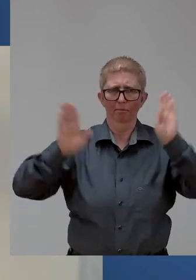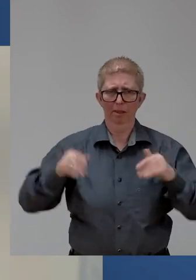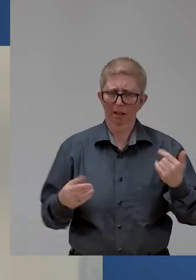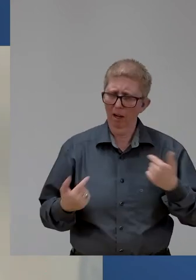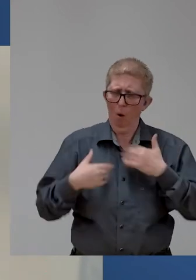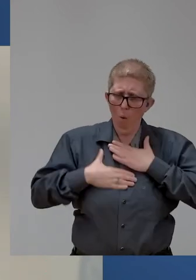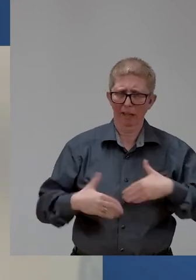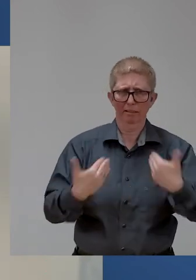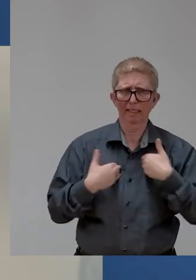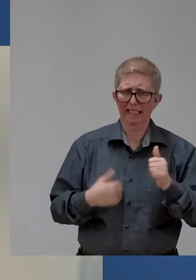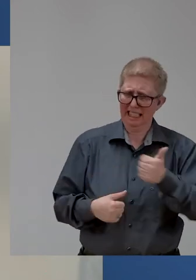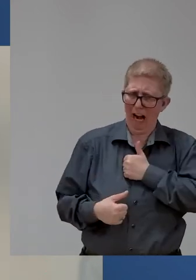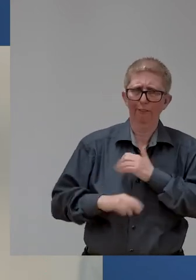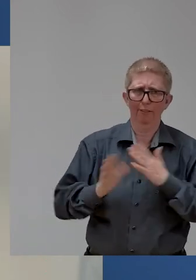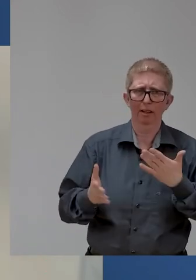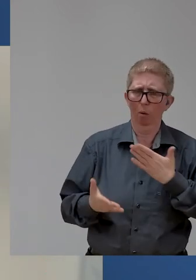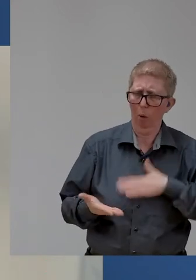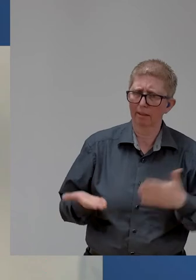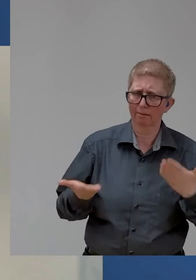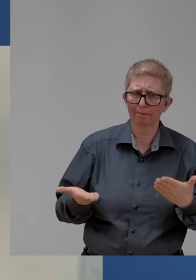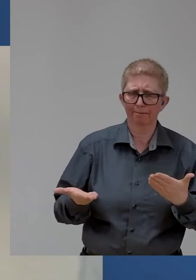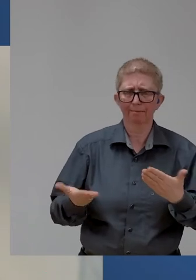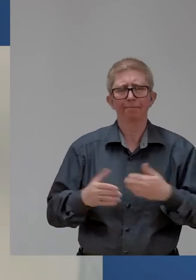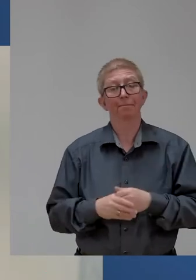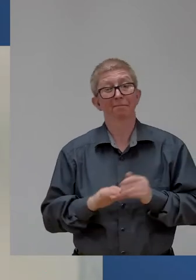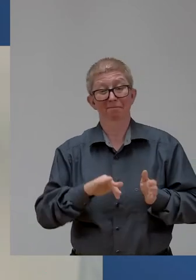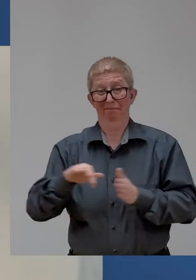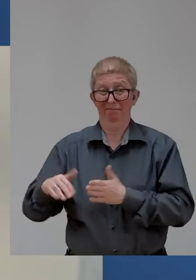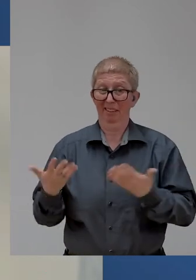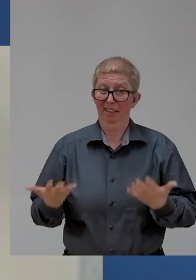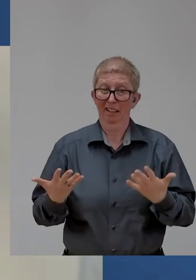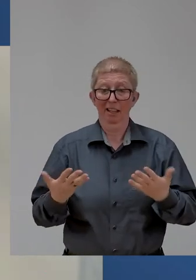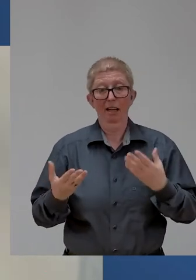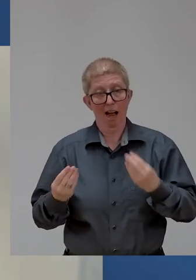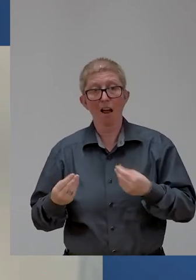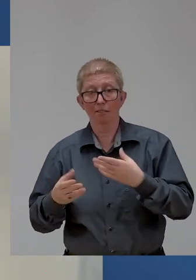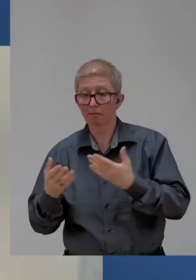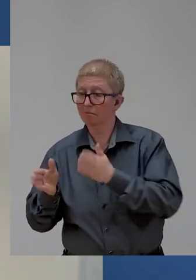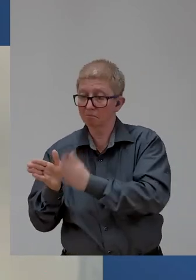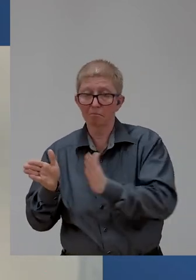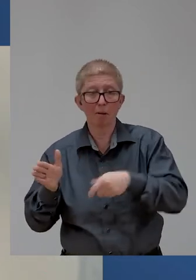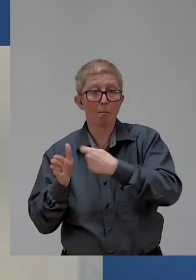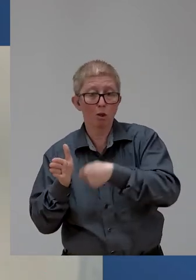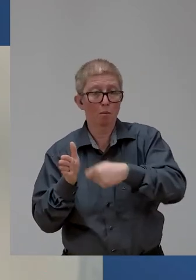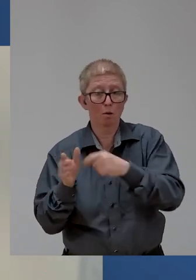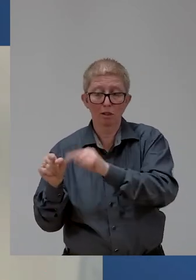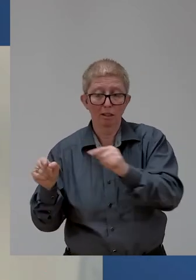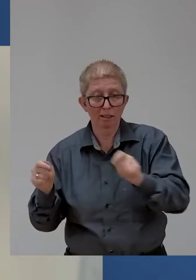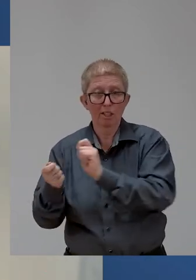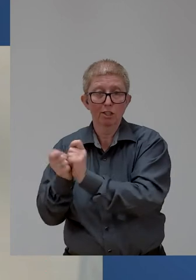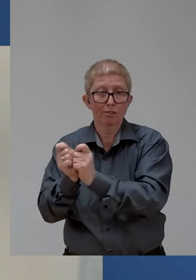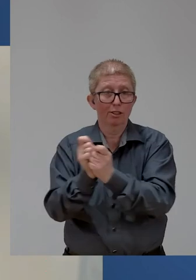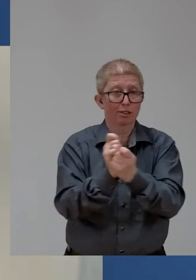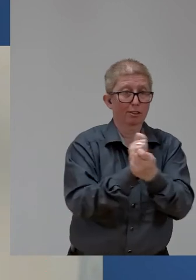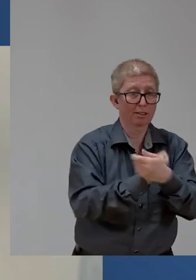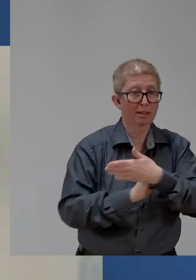himself. Similarly, we're working on several projects now to increase accessibility. The U.S. has led